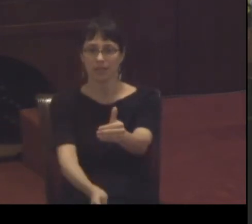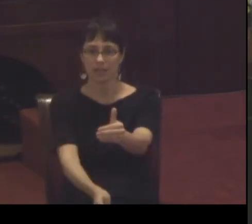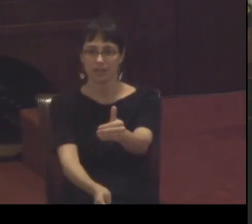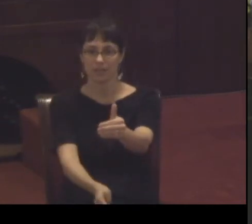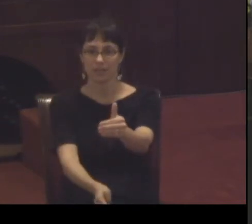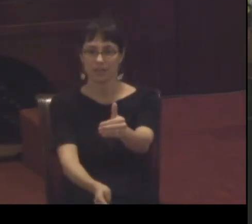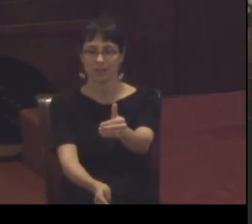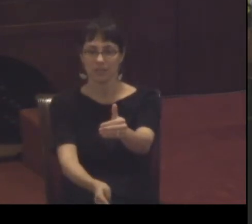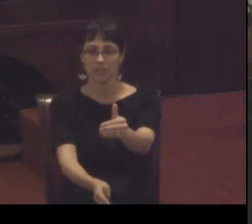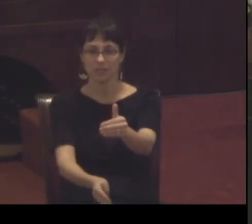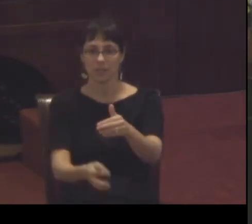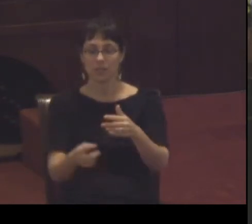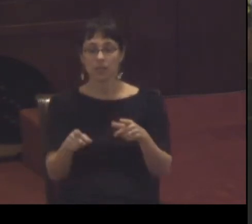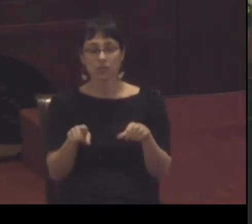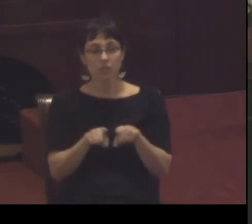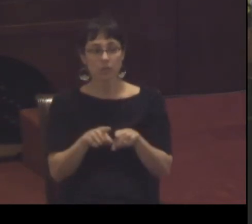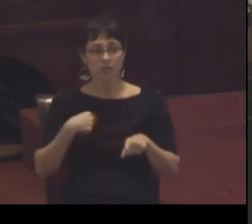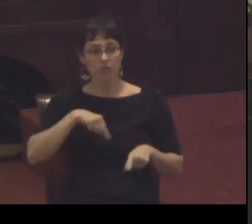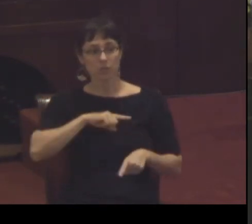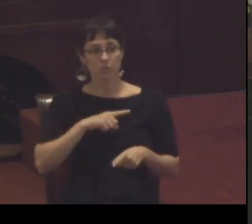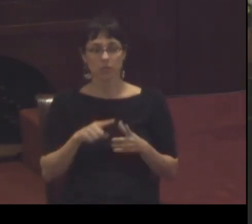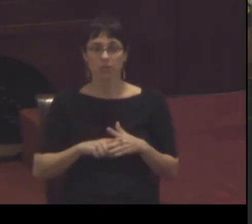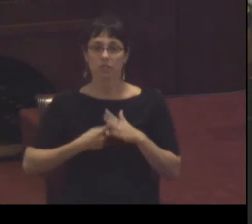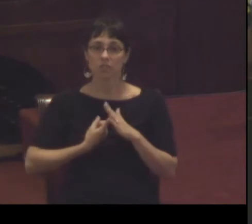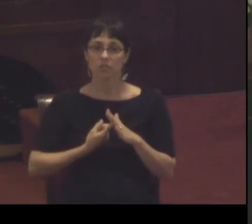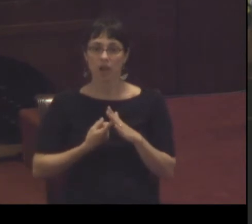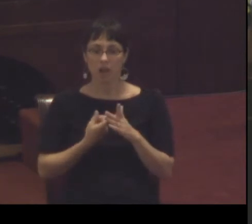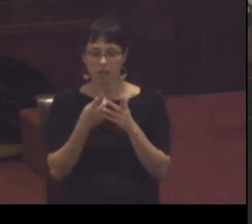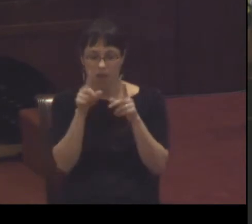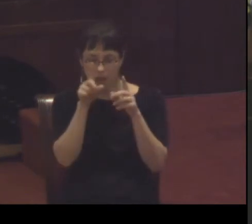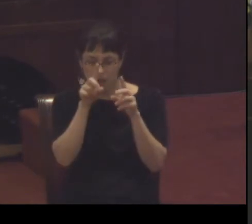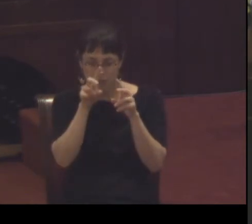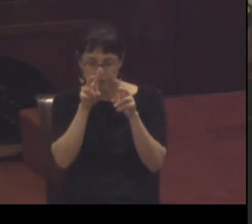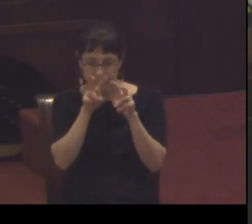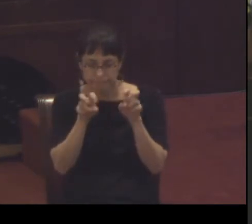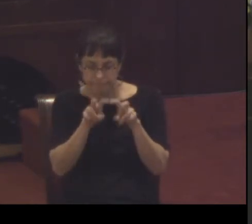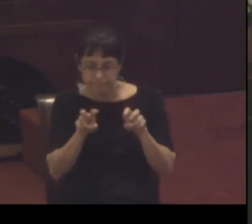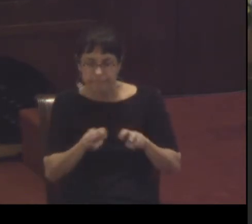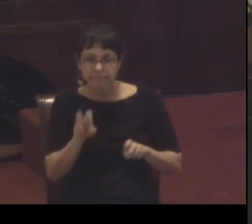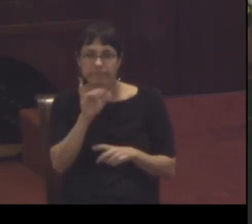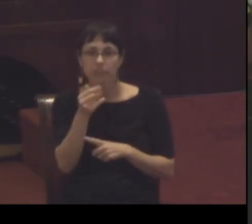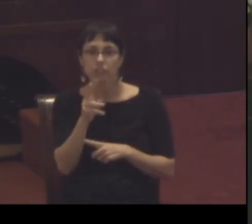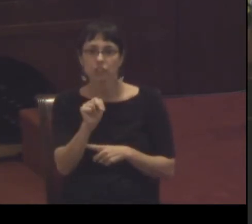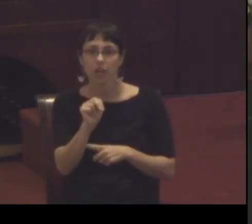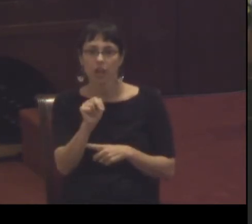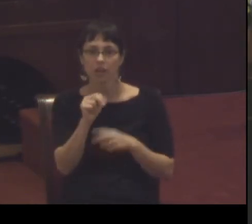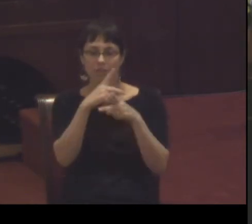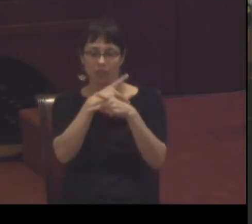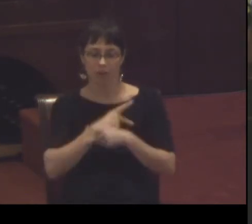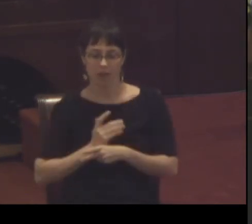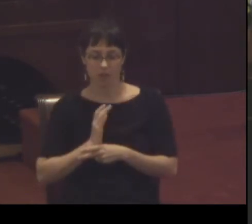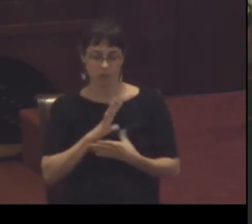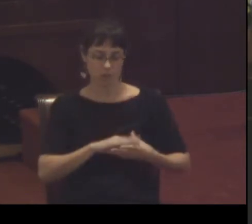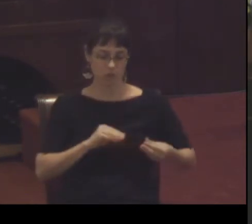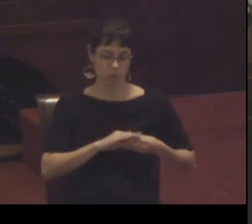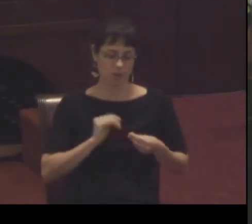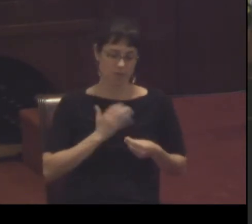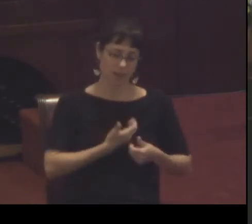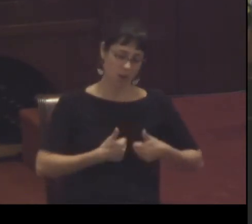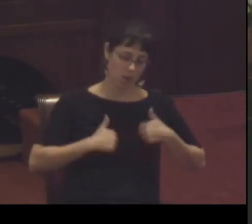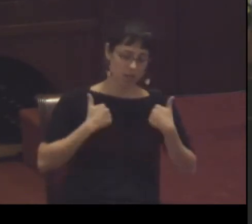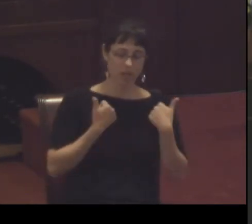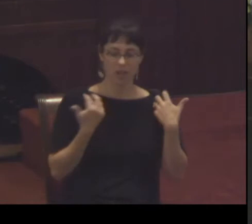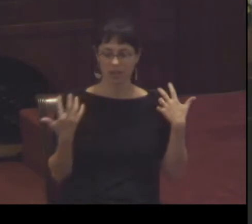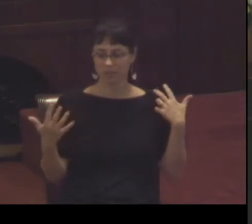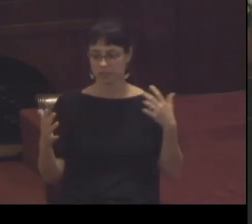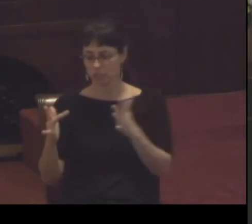so as we start as we start this exploration of John as we see how our story the story of our lives work into the story revealed